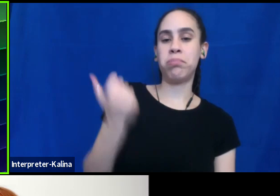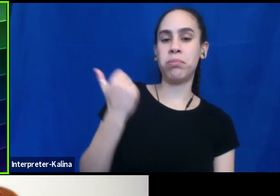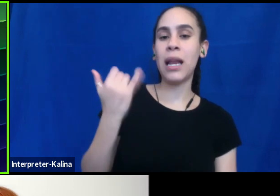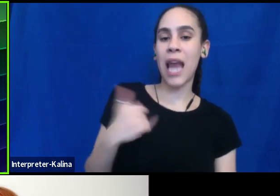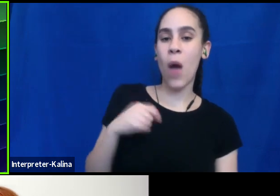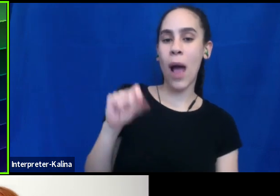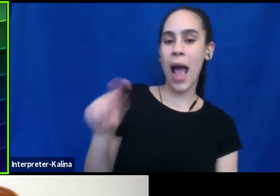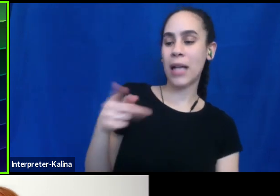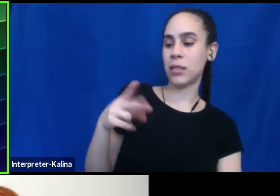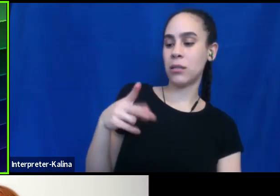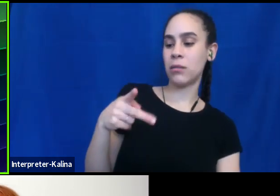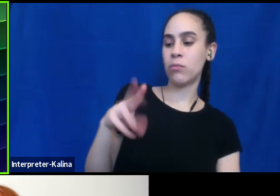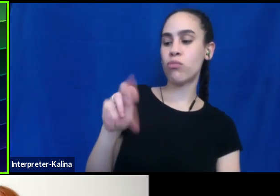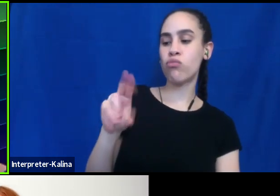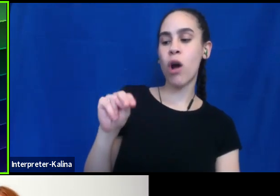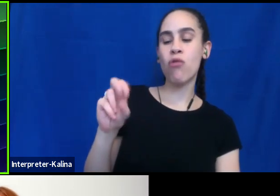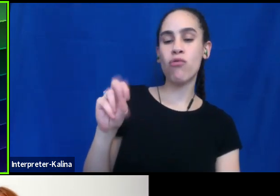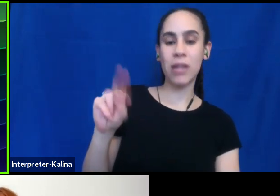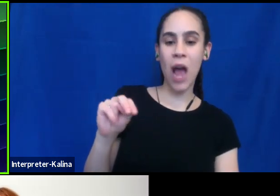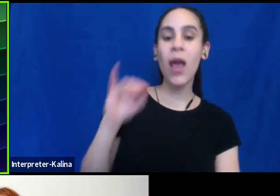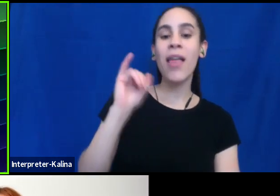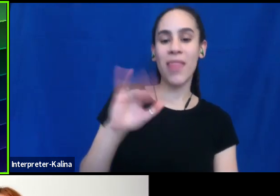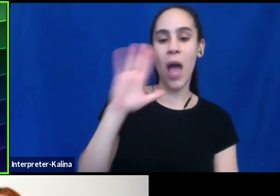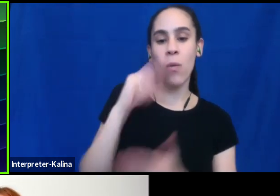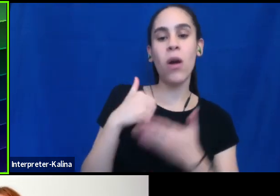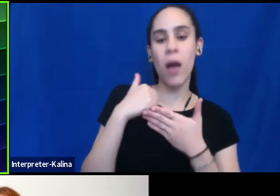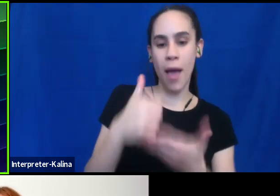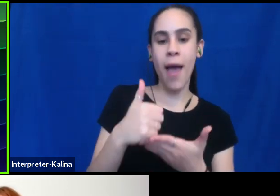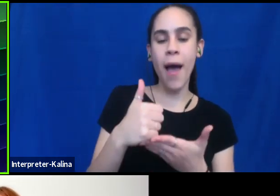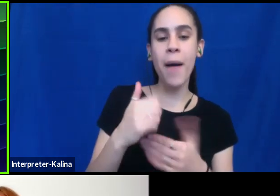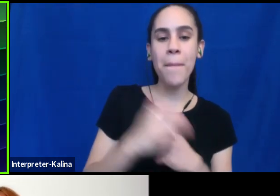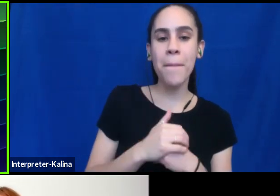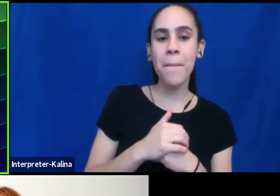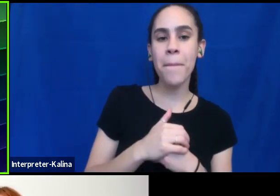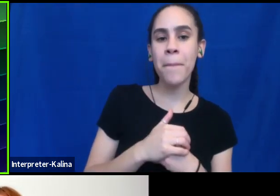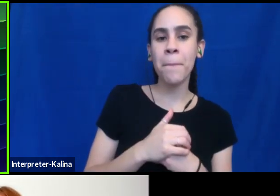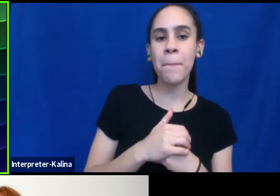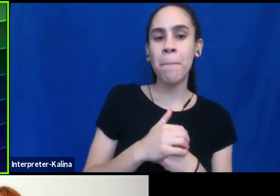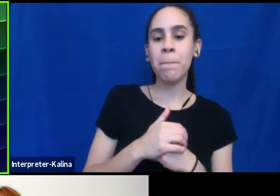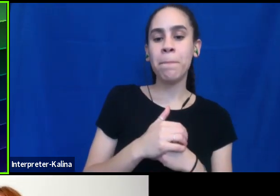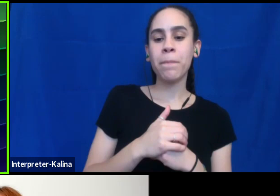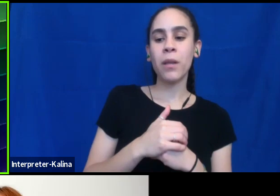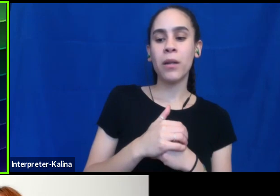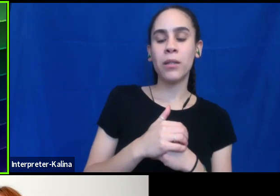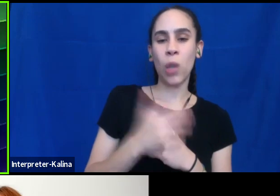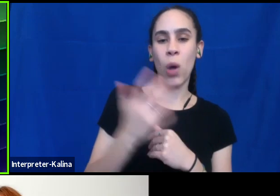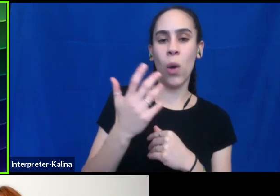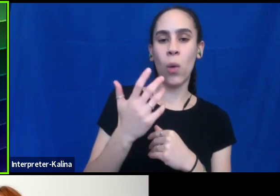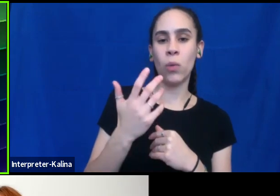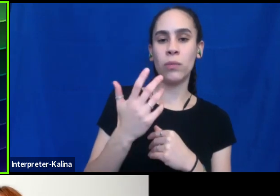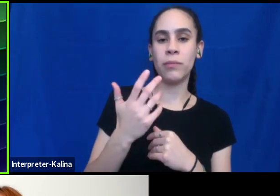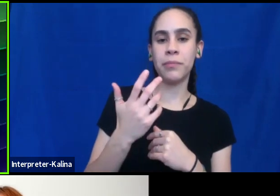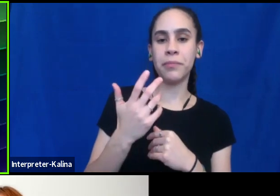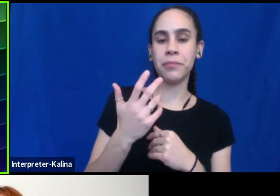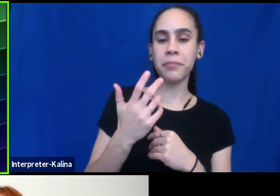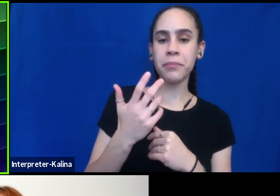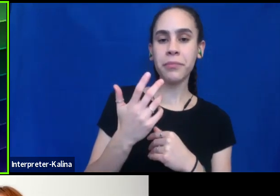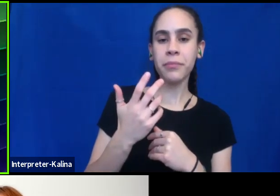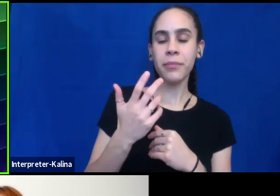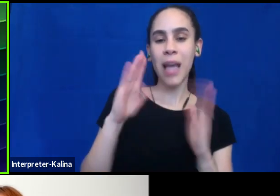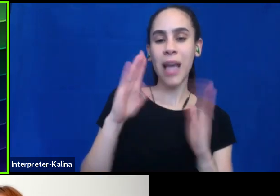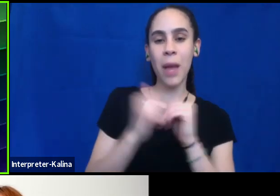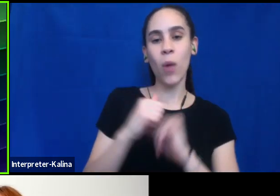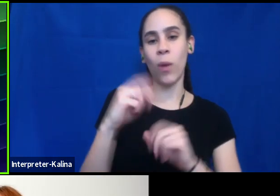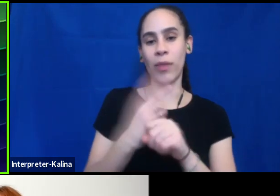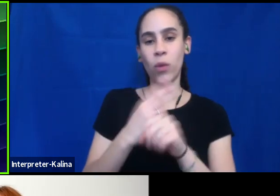Um, so that will get you also a little bit further as far as using, um, terms that aren't outdated to just ask what people's pronouns are. Um,